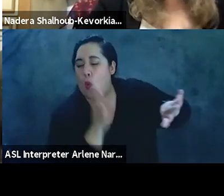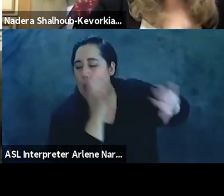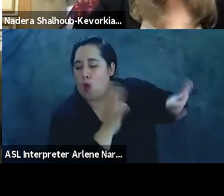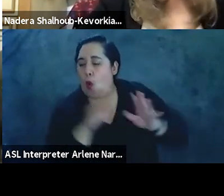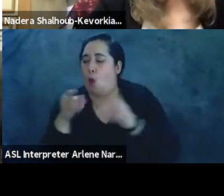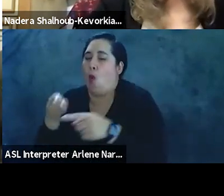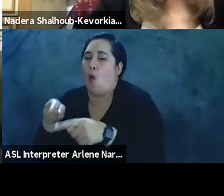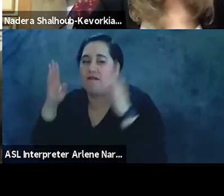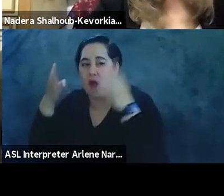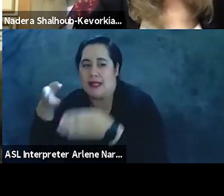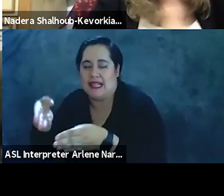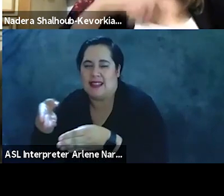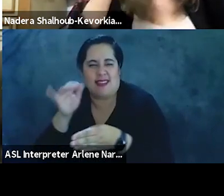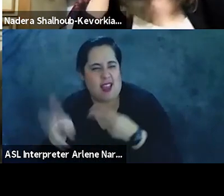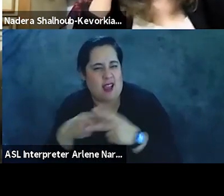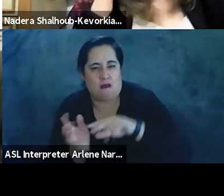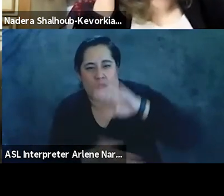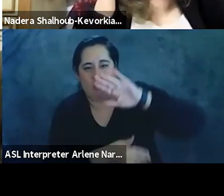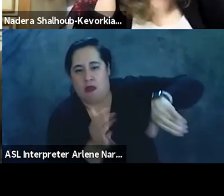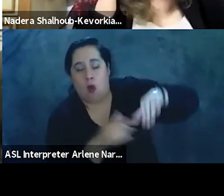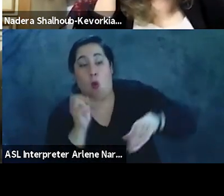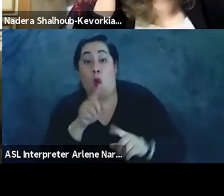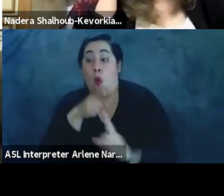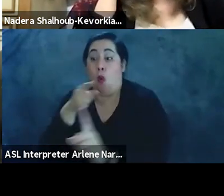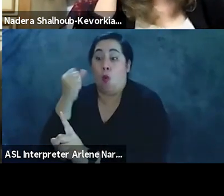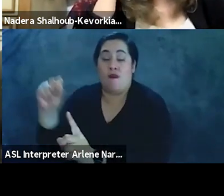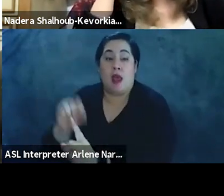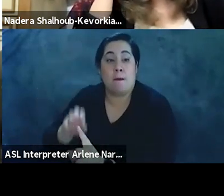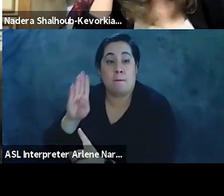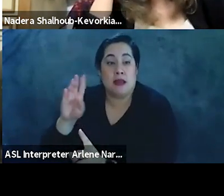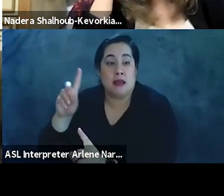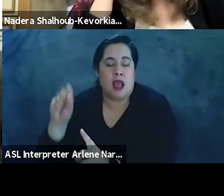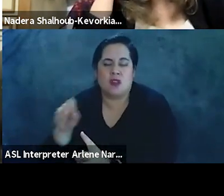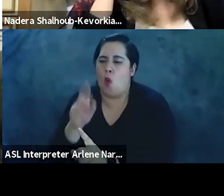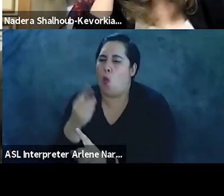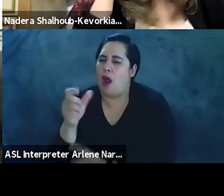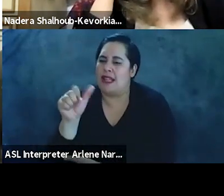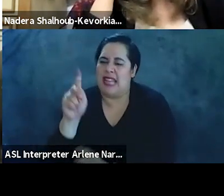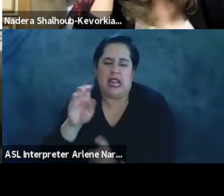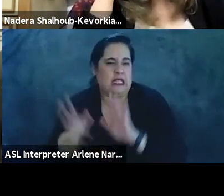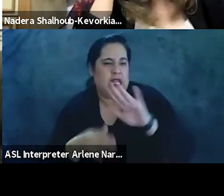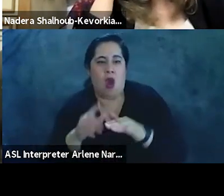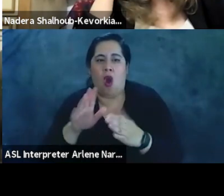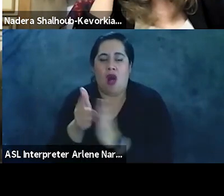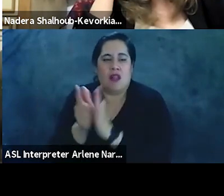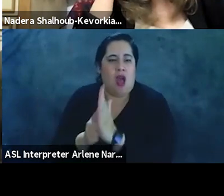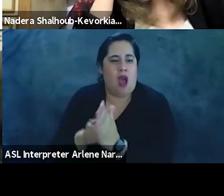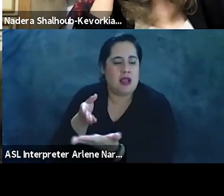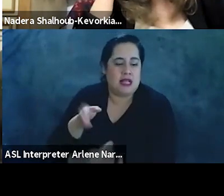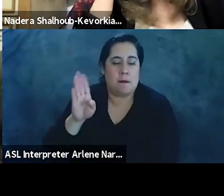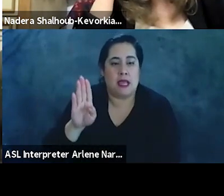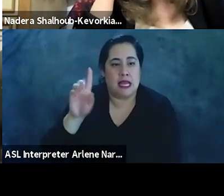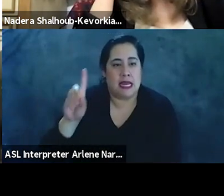all those sorts of things, or the movement against BDS or the movement against one state, all those, the laws against BDS, for example, that are